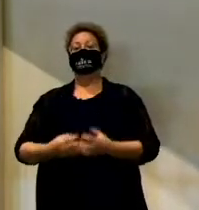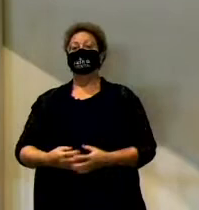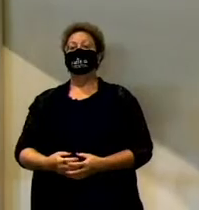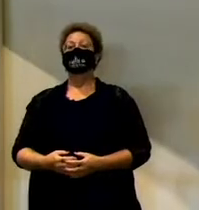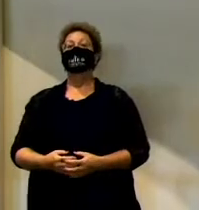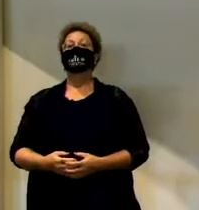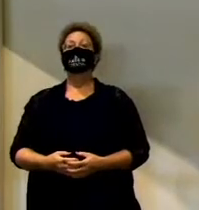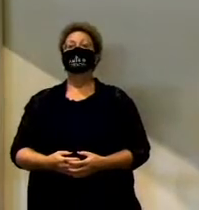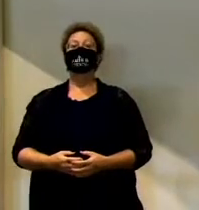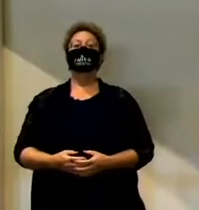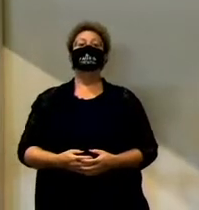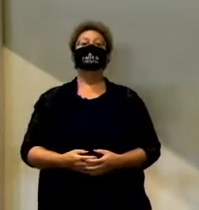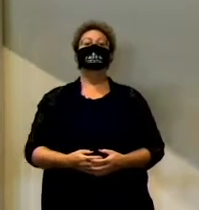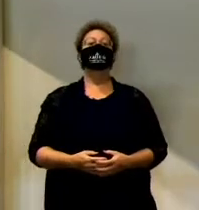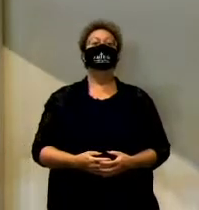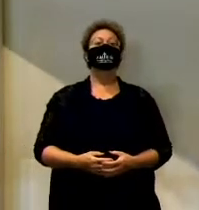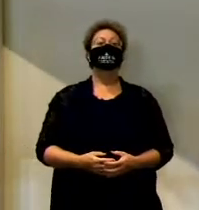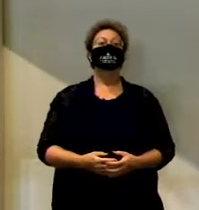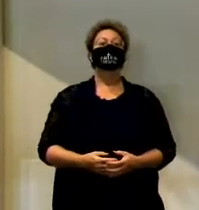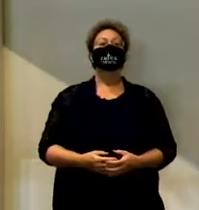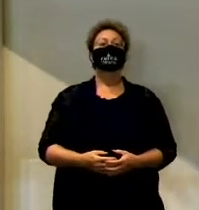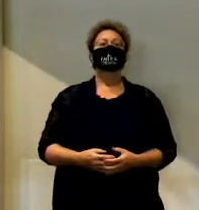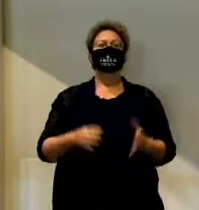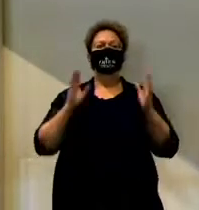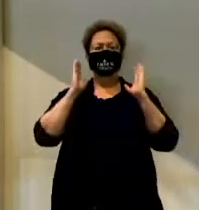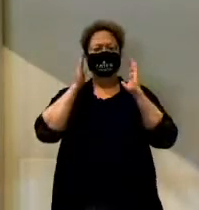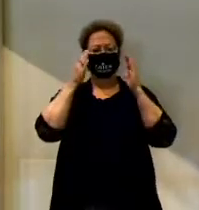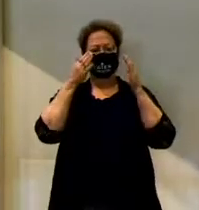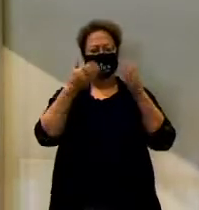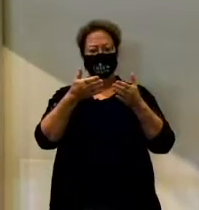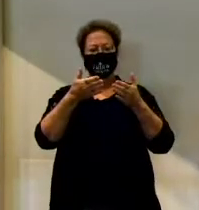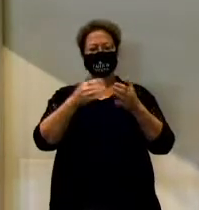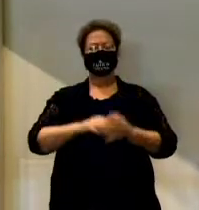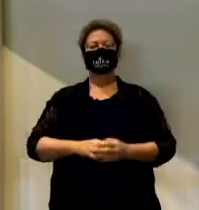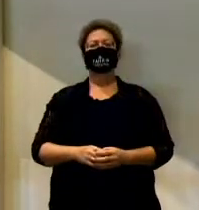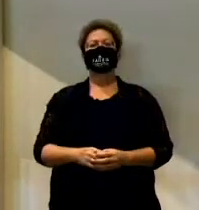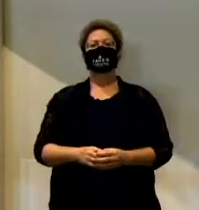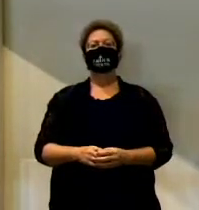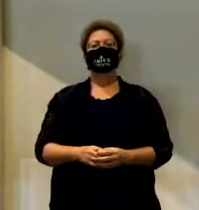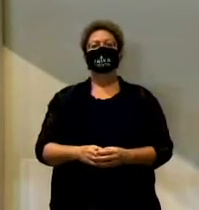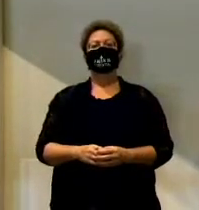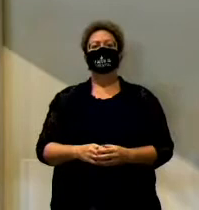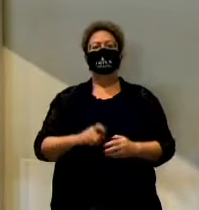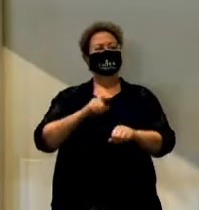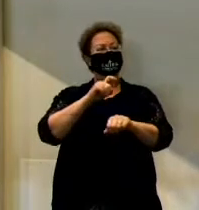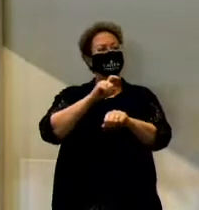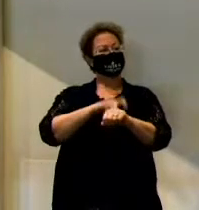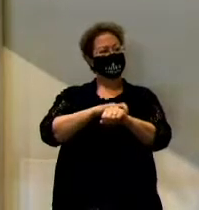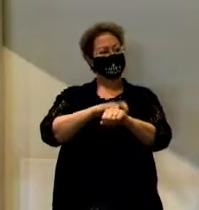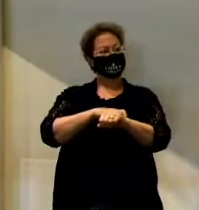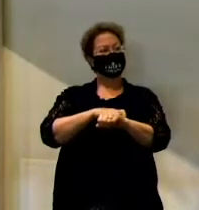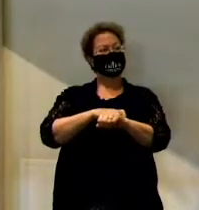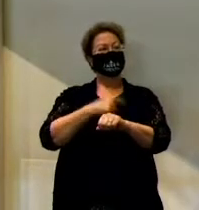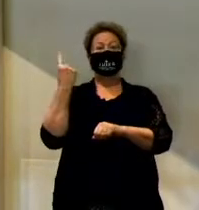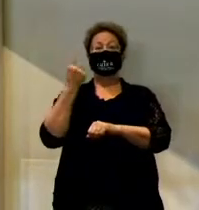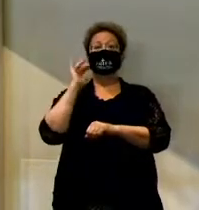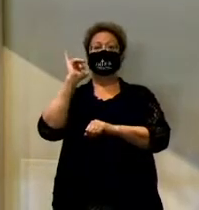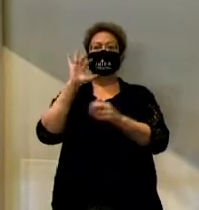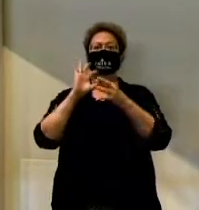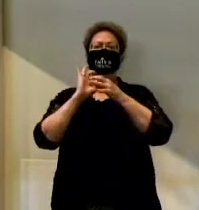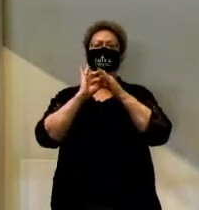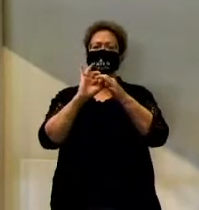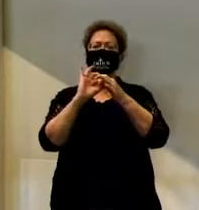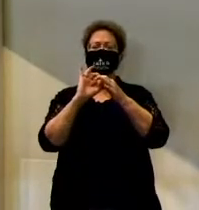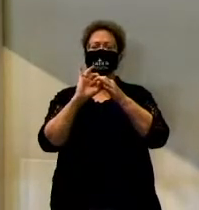together, first of all for Jesus, and then I want to bring time and eternity together for you and for me. So